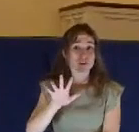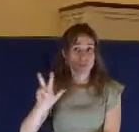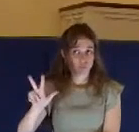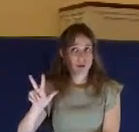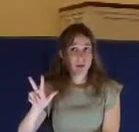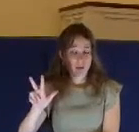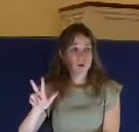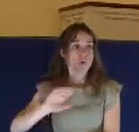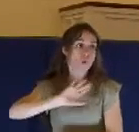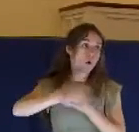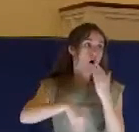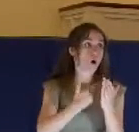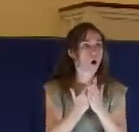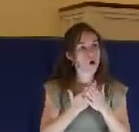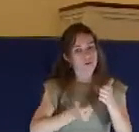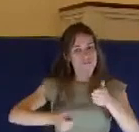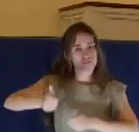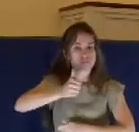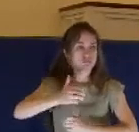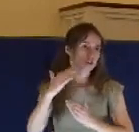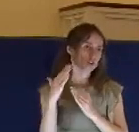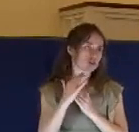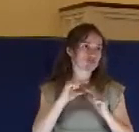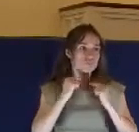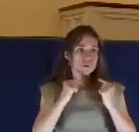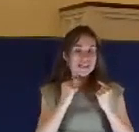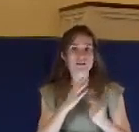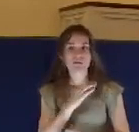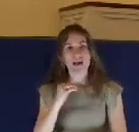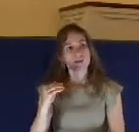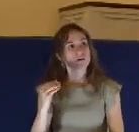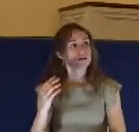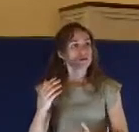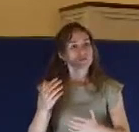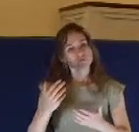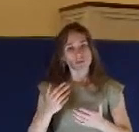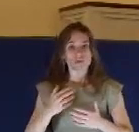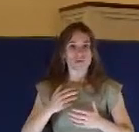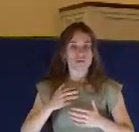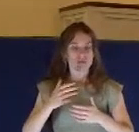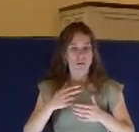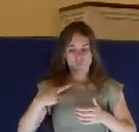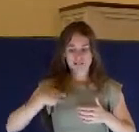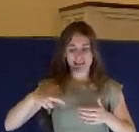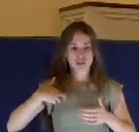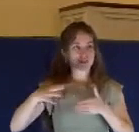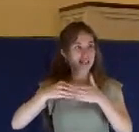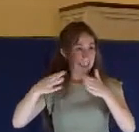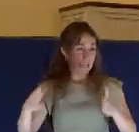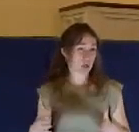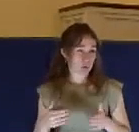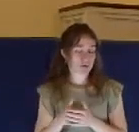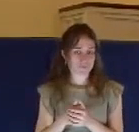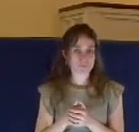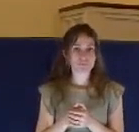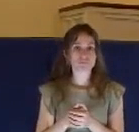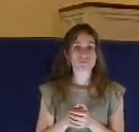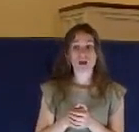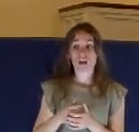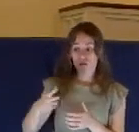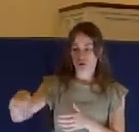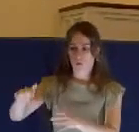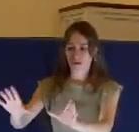assembled all the chief priests and the elders and the scribes. This is really the Jewish or Israeli